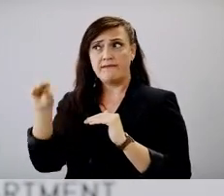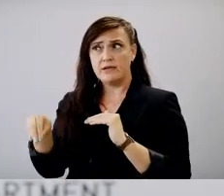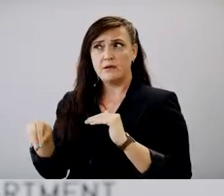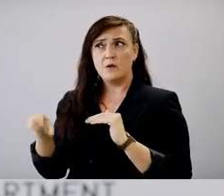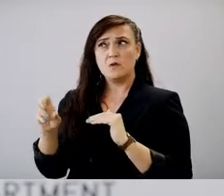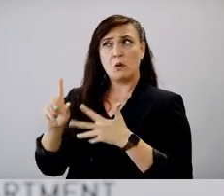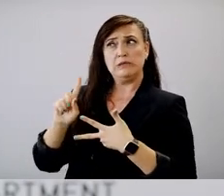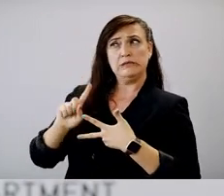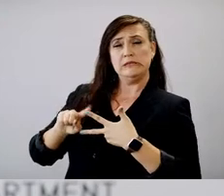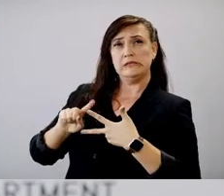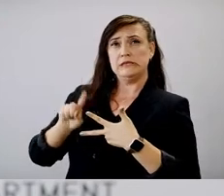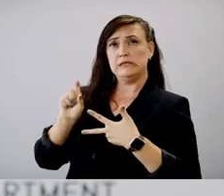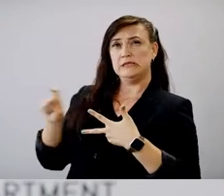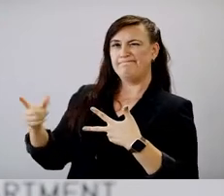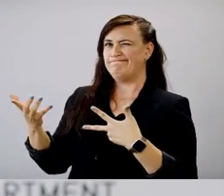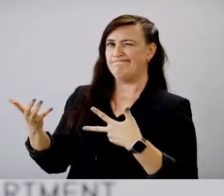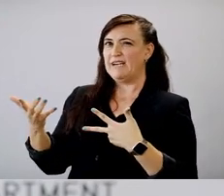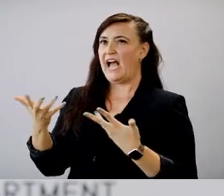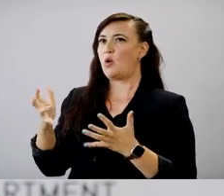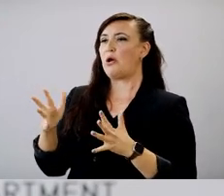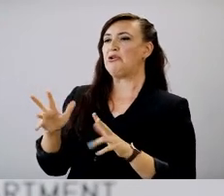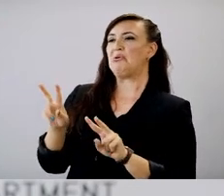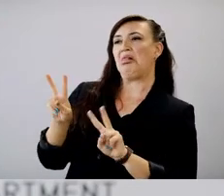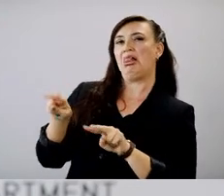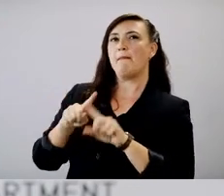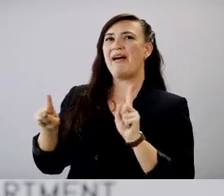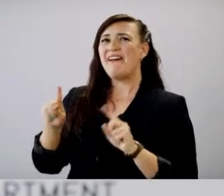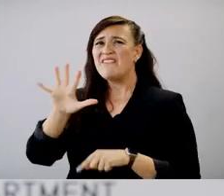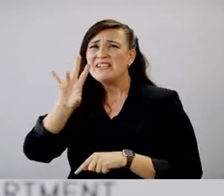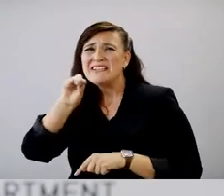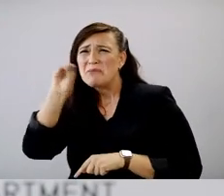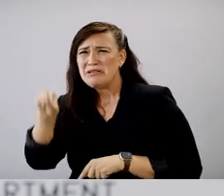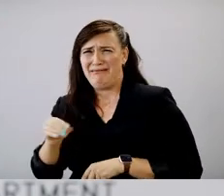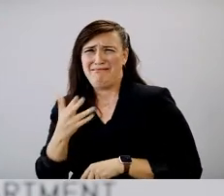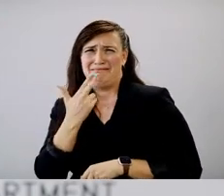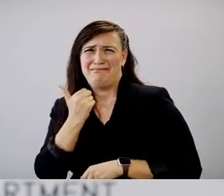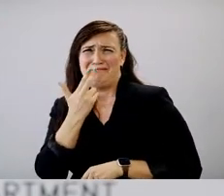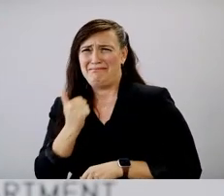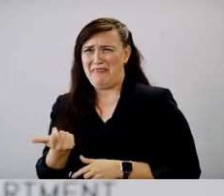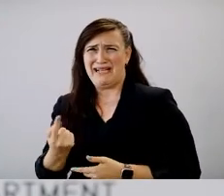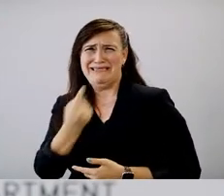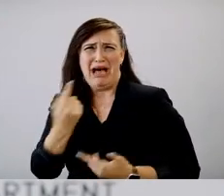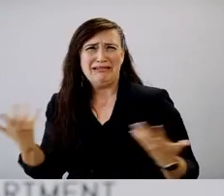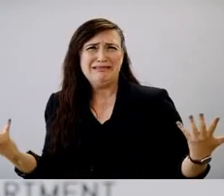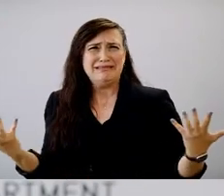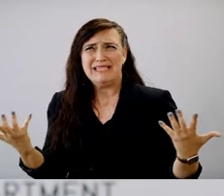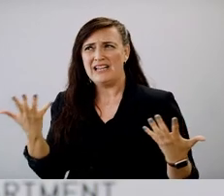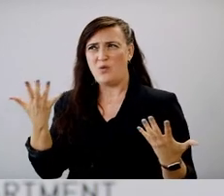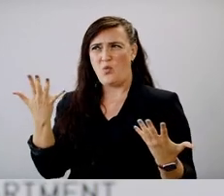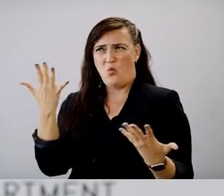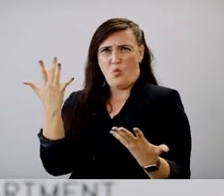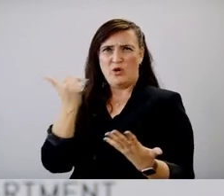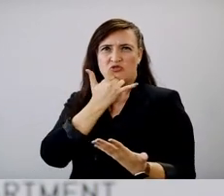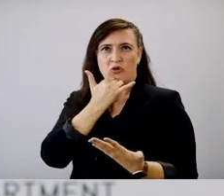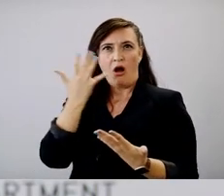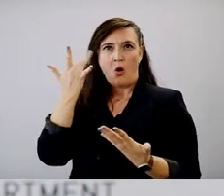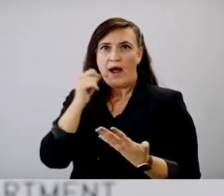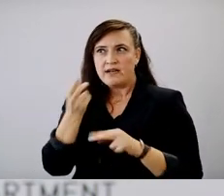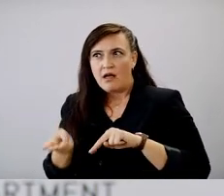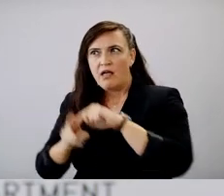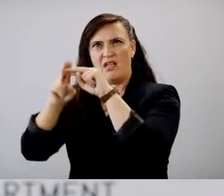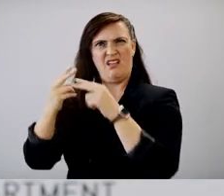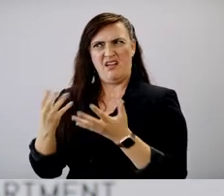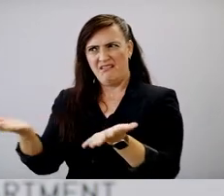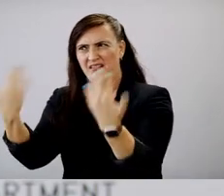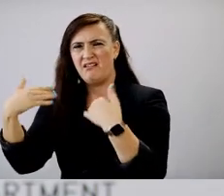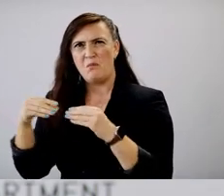at the risk of putting a value adjustment on it, that sucks. Um, what are we doing wrong here? Uh, to, to, why